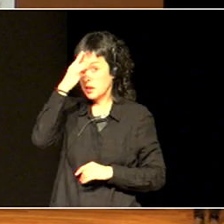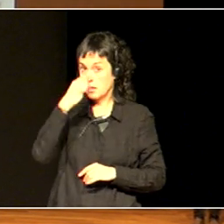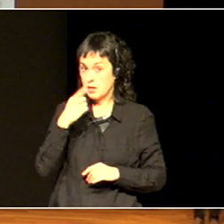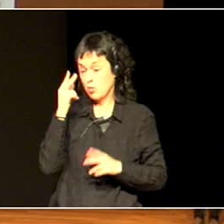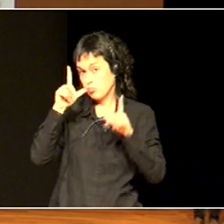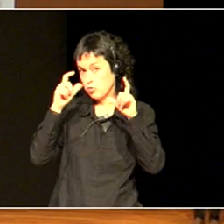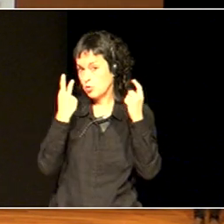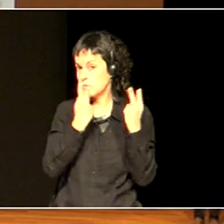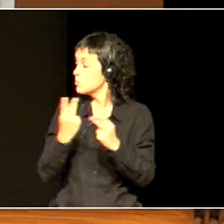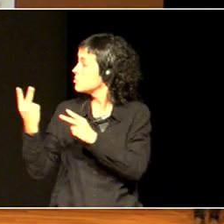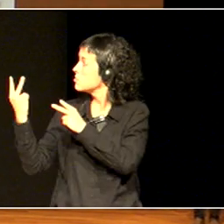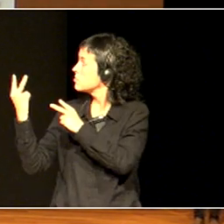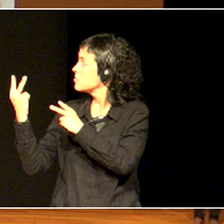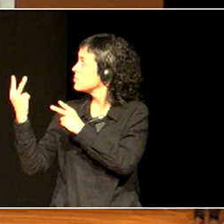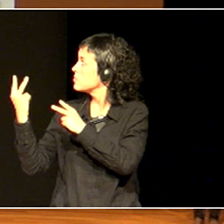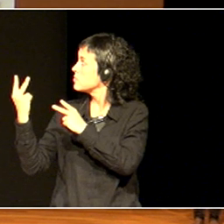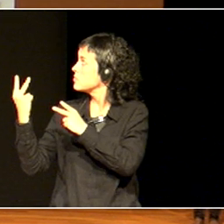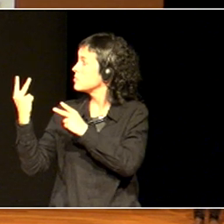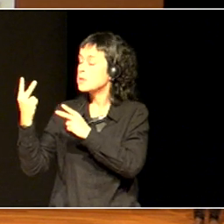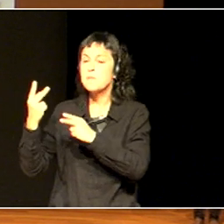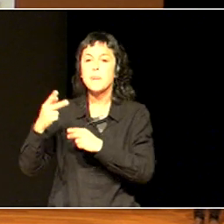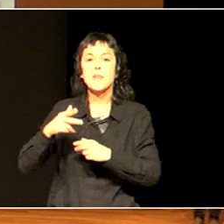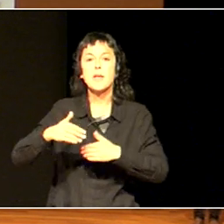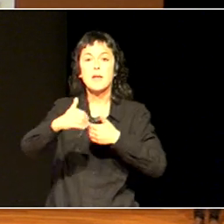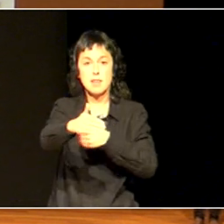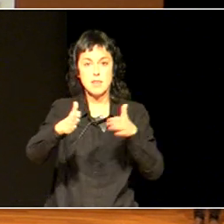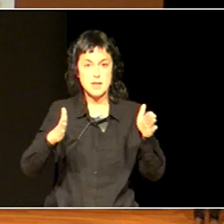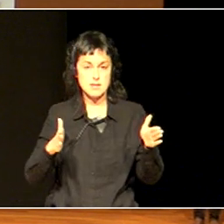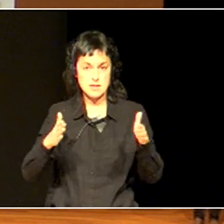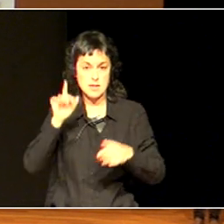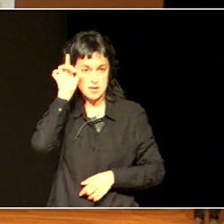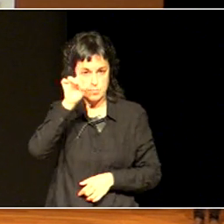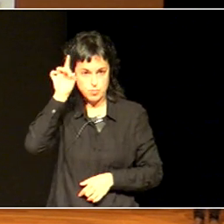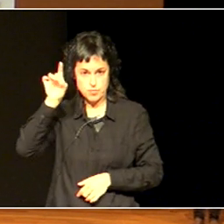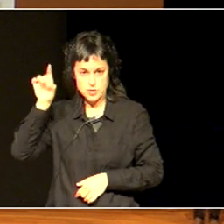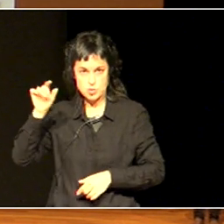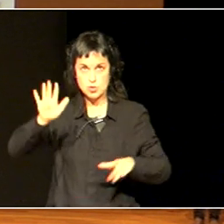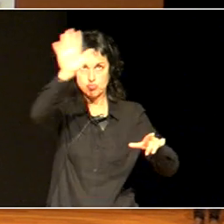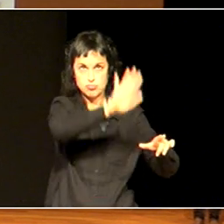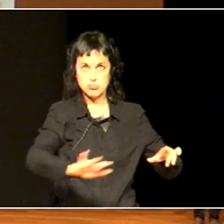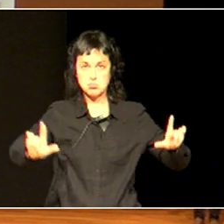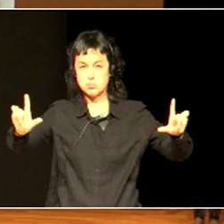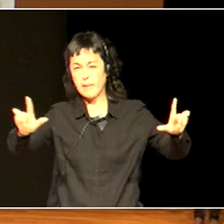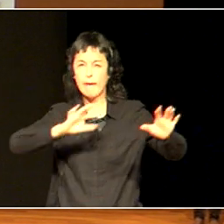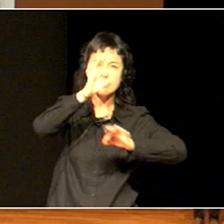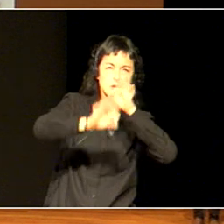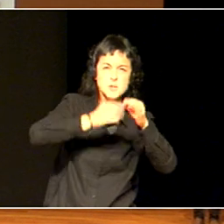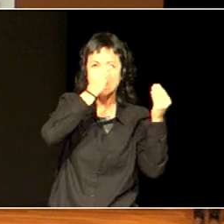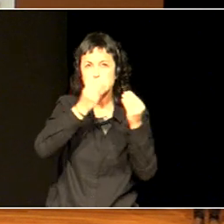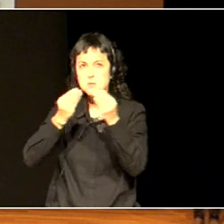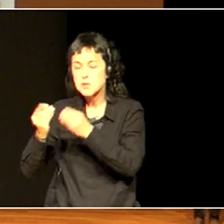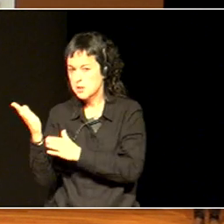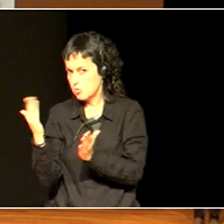It's not very tidy, but what it shows is a group of parents